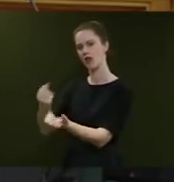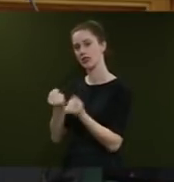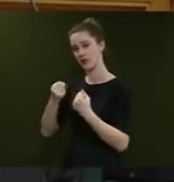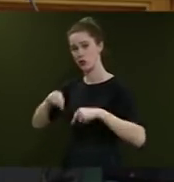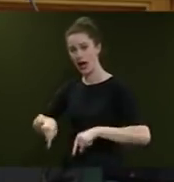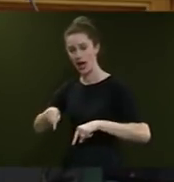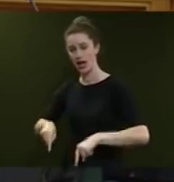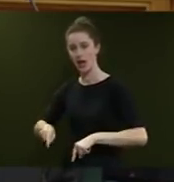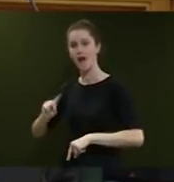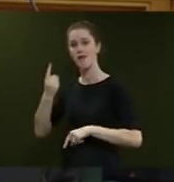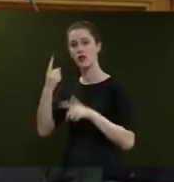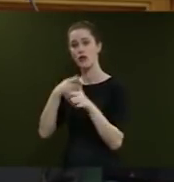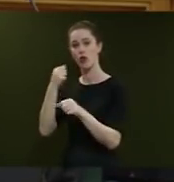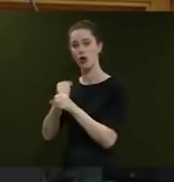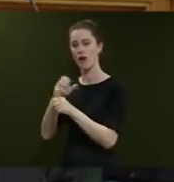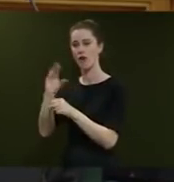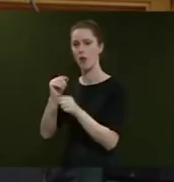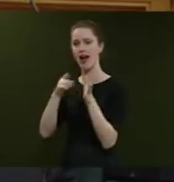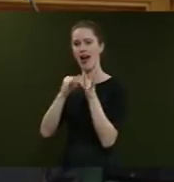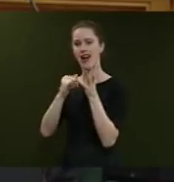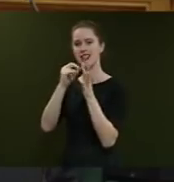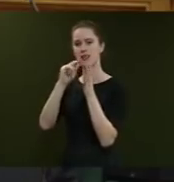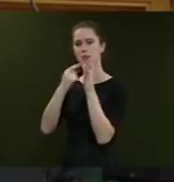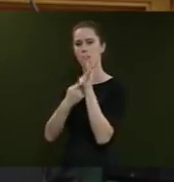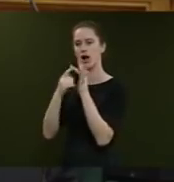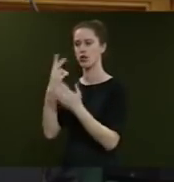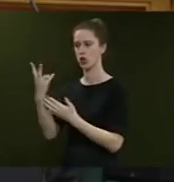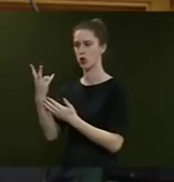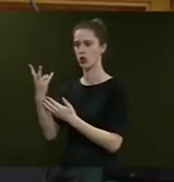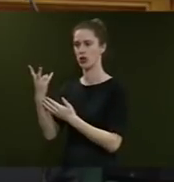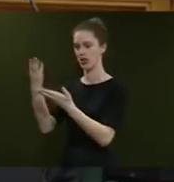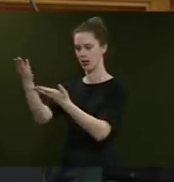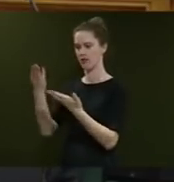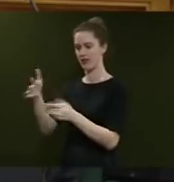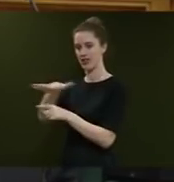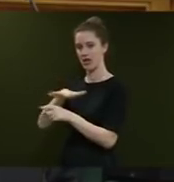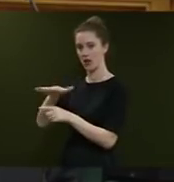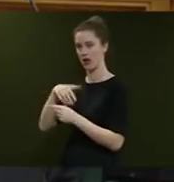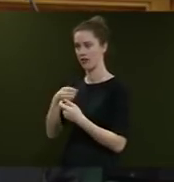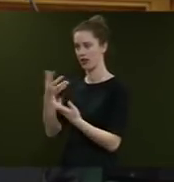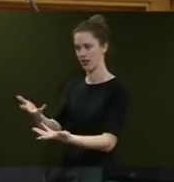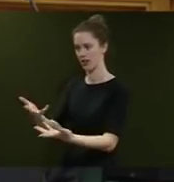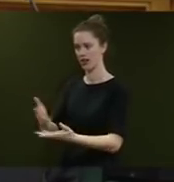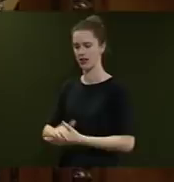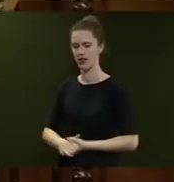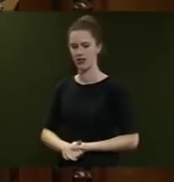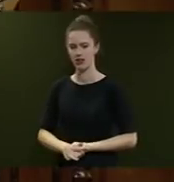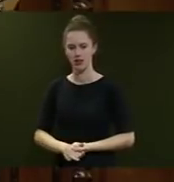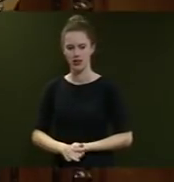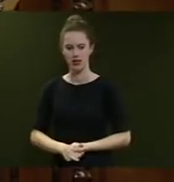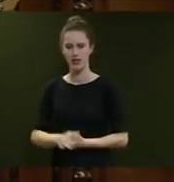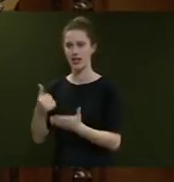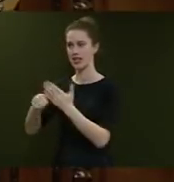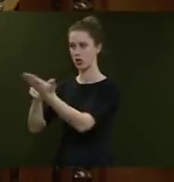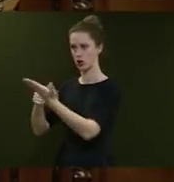today, 1st of August, from Aspire 2 that outlines the very scenario that I've just given. It's a letter to